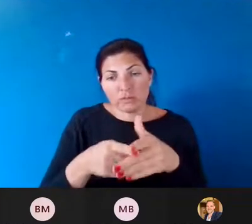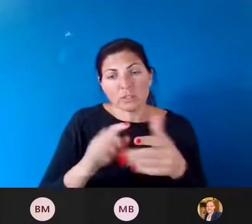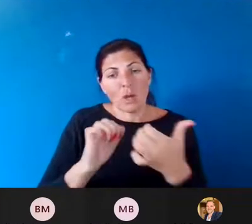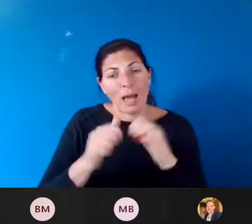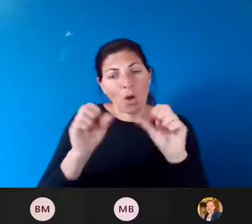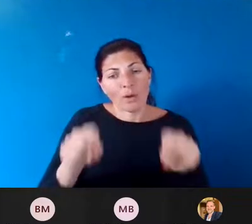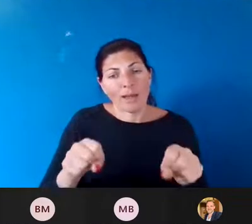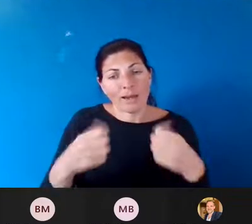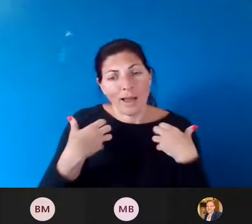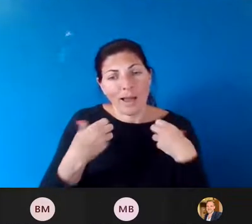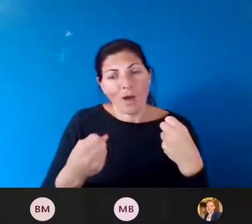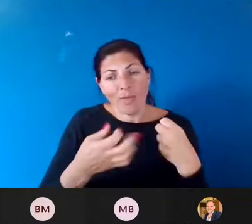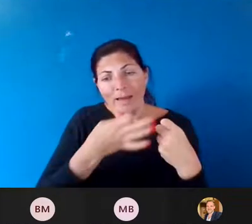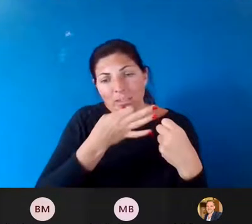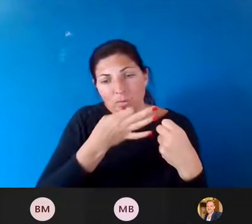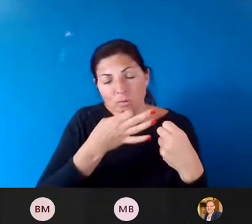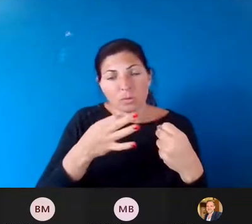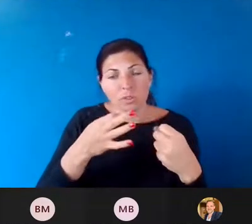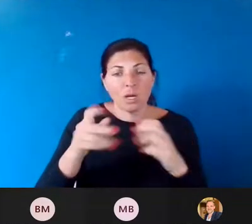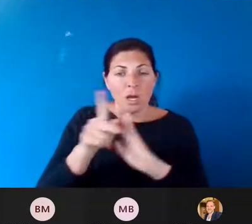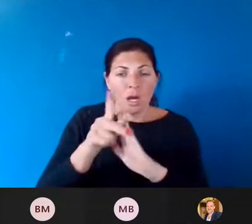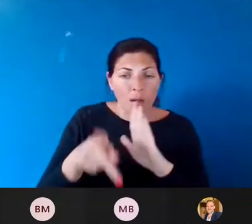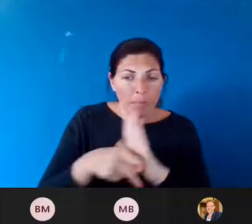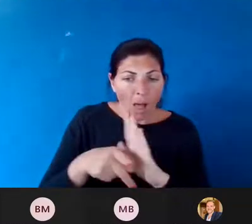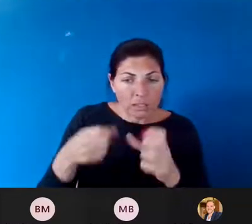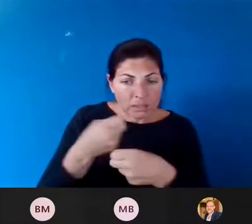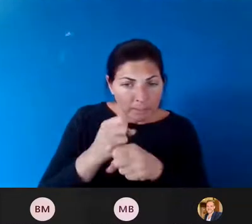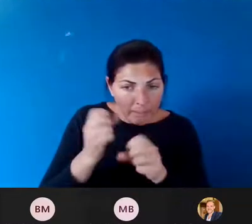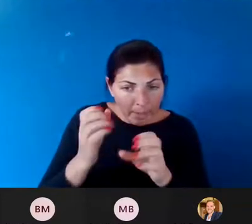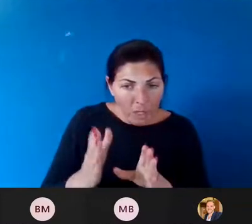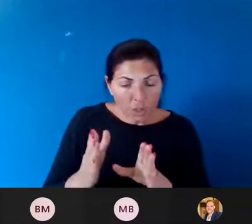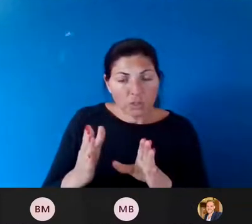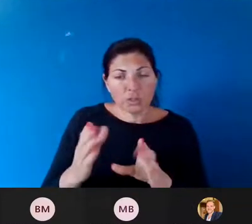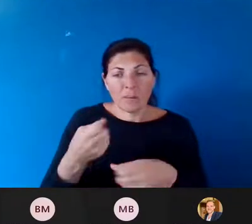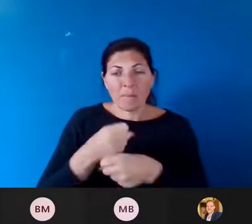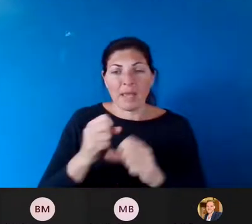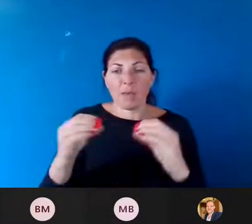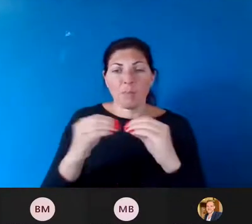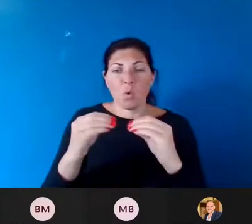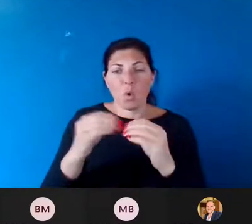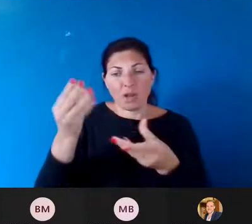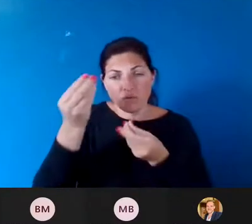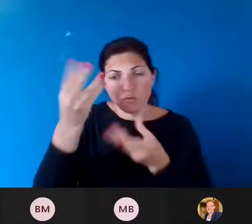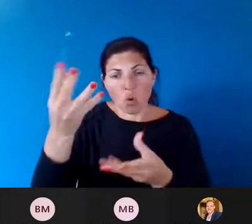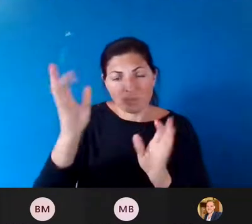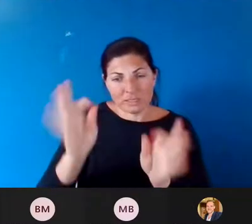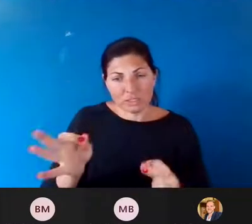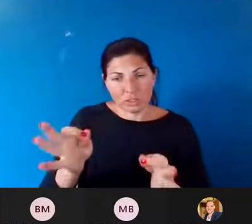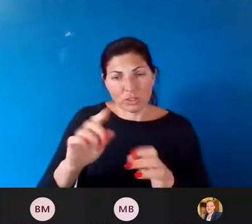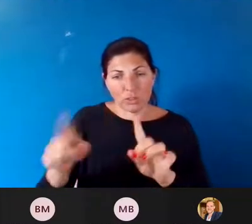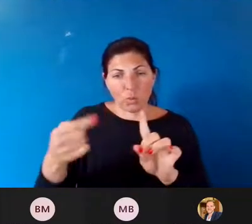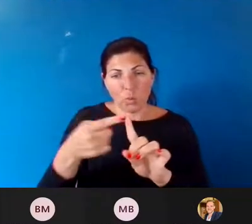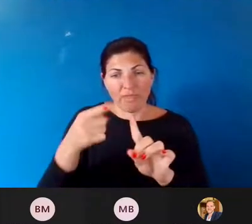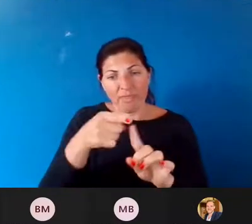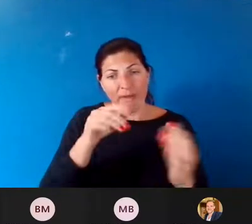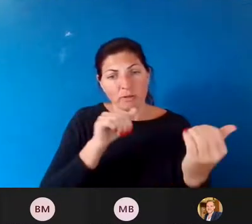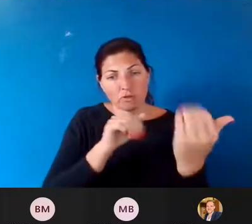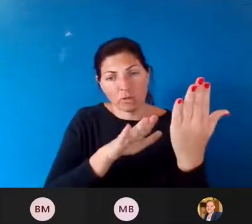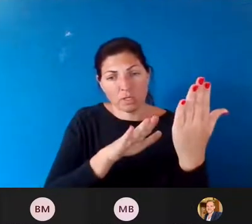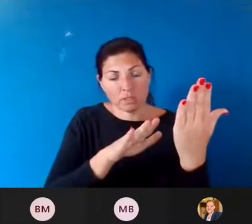organizations and policymakers make more informed decisions when they allocate funds to address such kind of